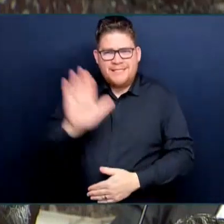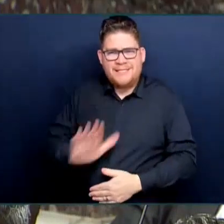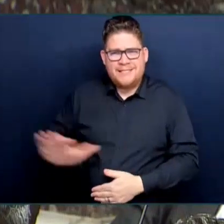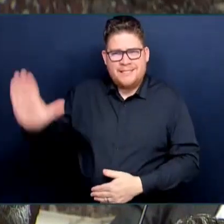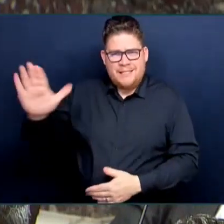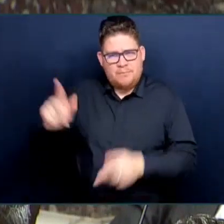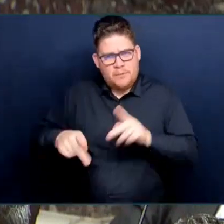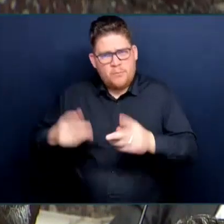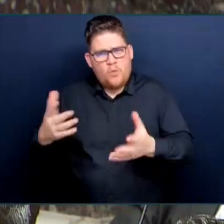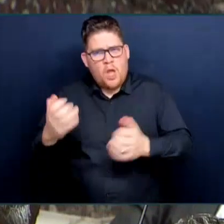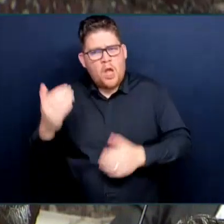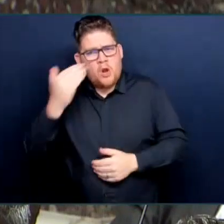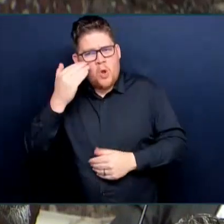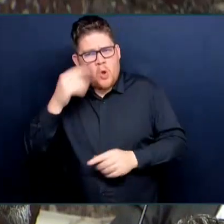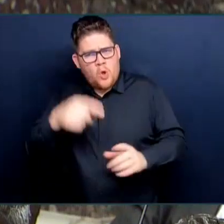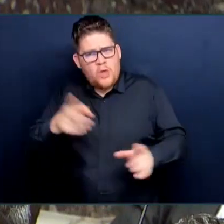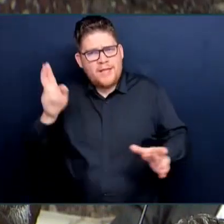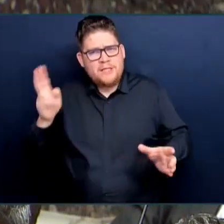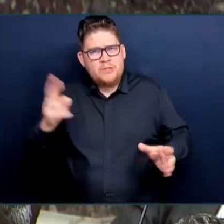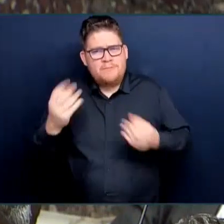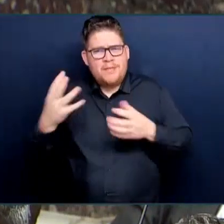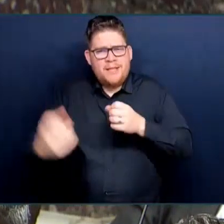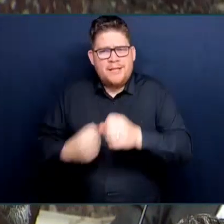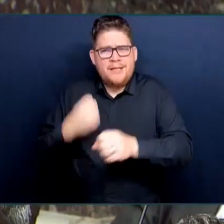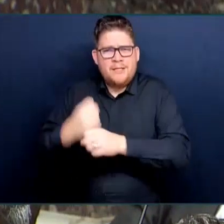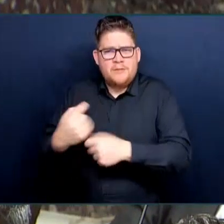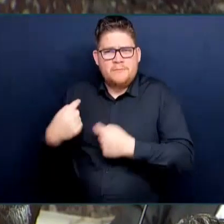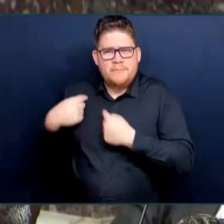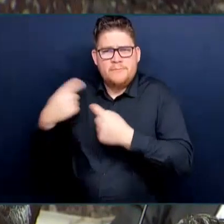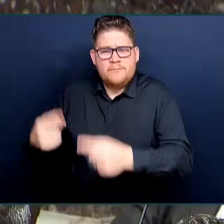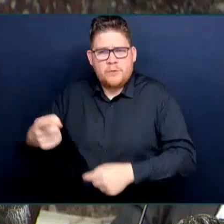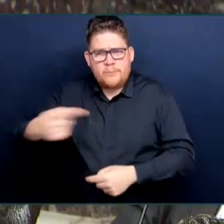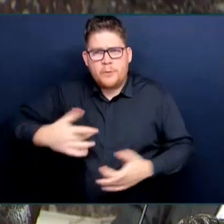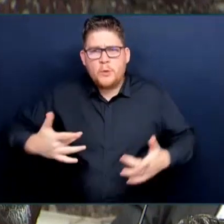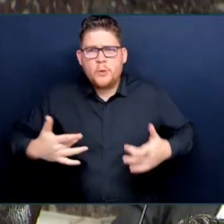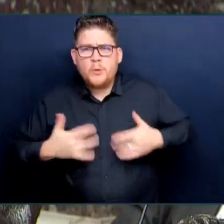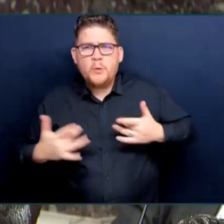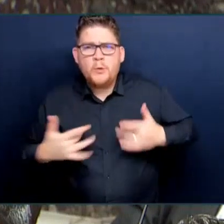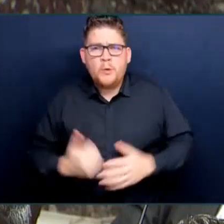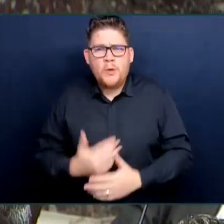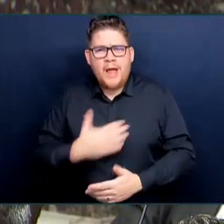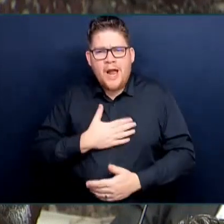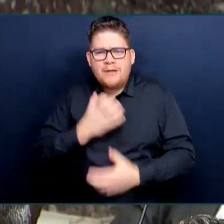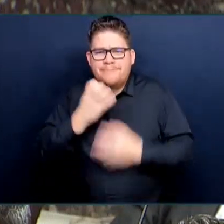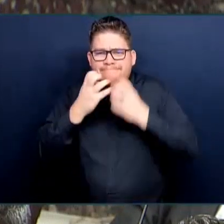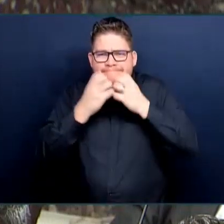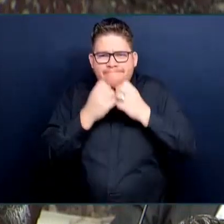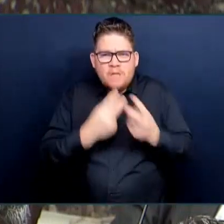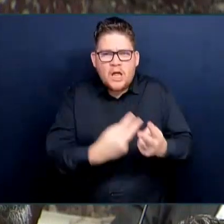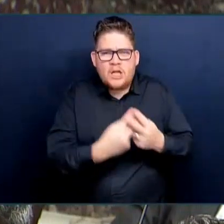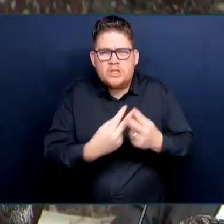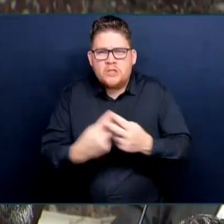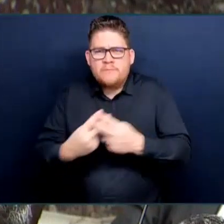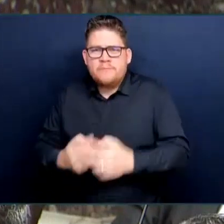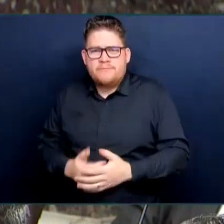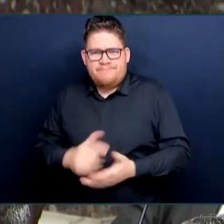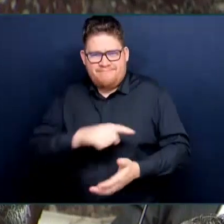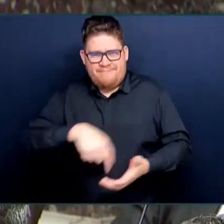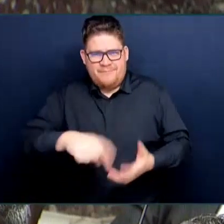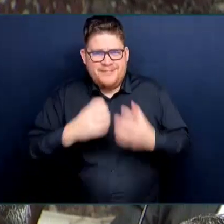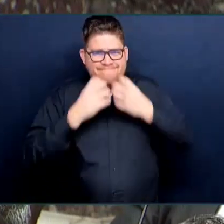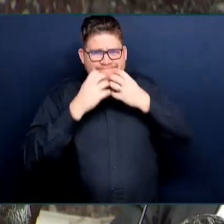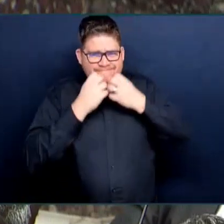archives and the fact that a lot of our really important documents are stored under sea level. That is not ideal,